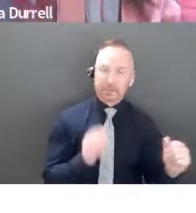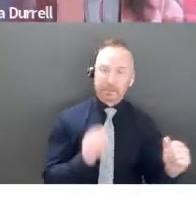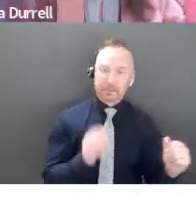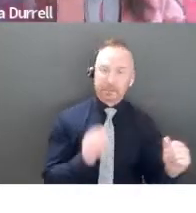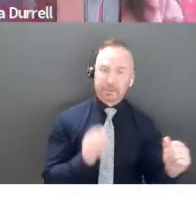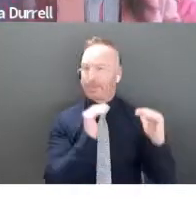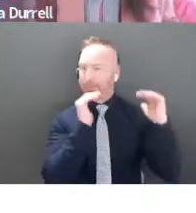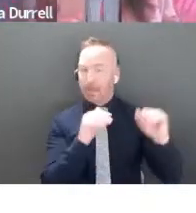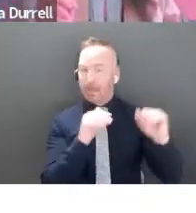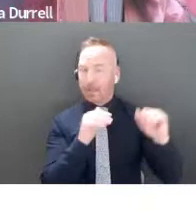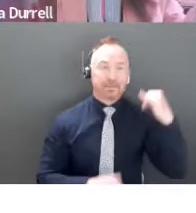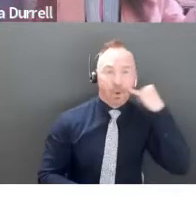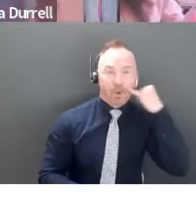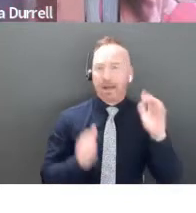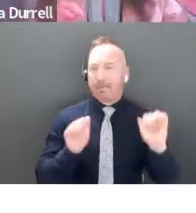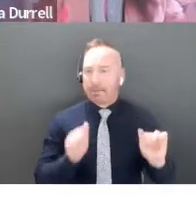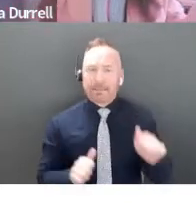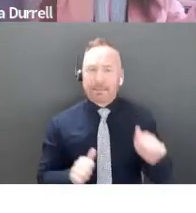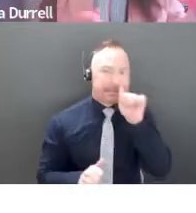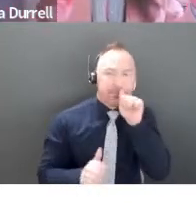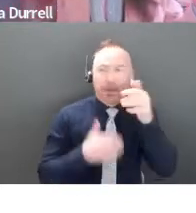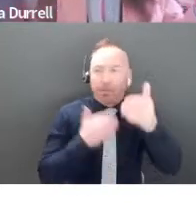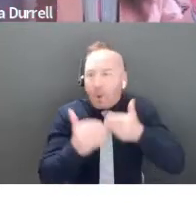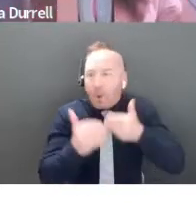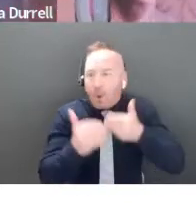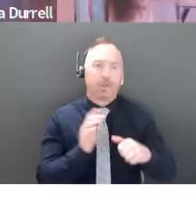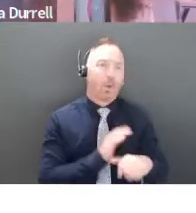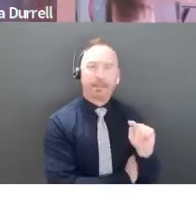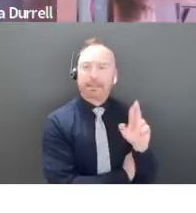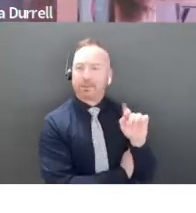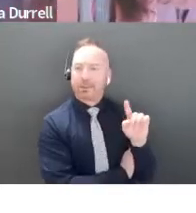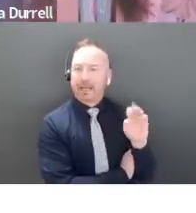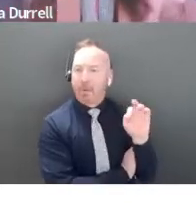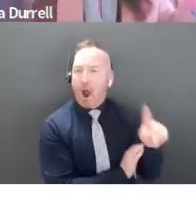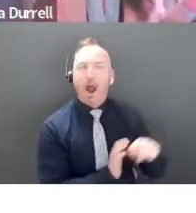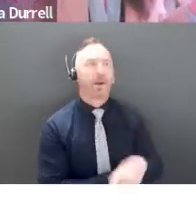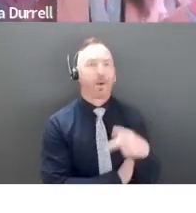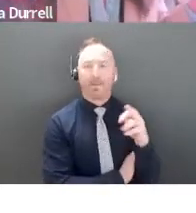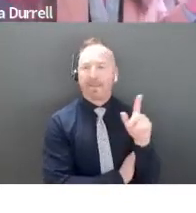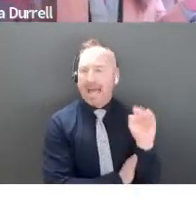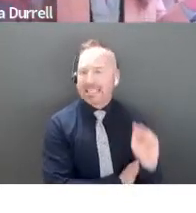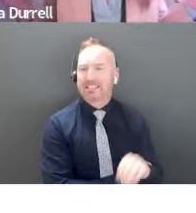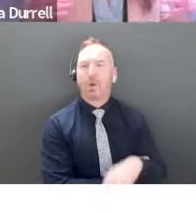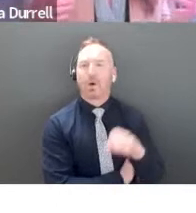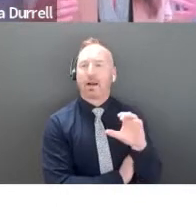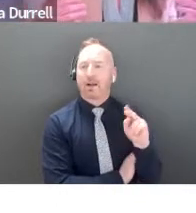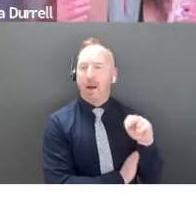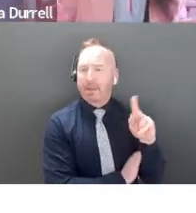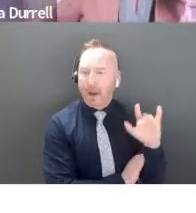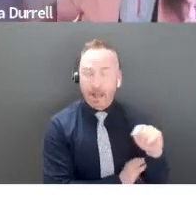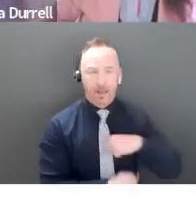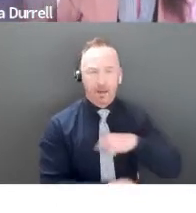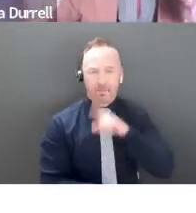If there's any kind of secret sauce, patents, trademarks, things that you're protecting within it. I always like that because as an